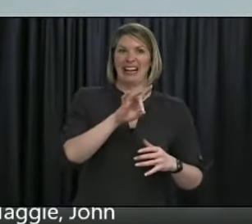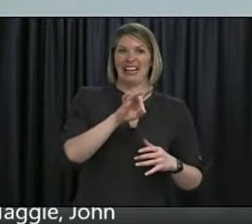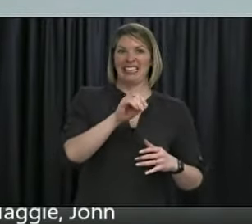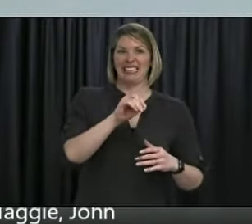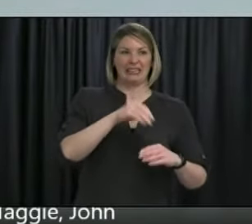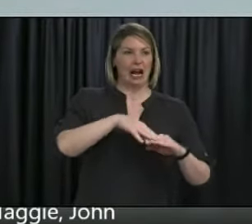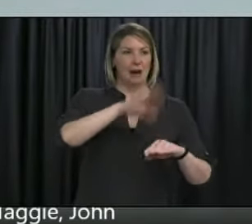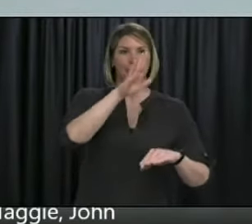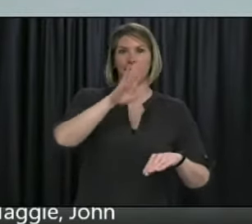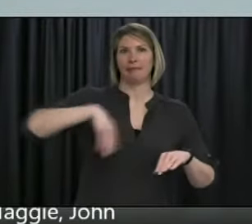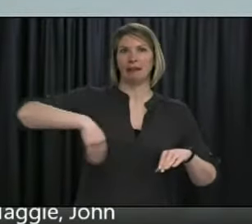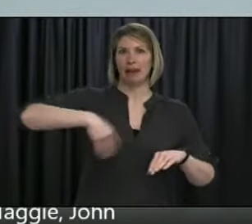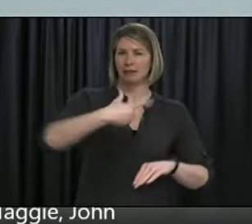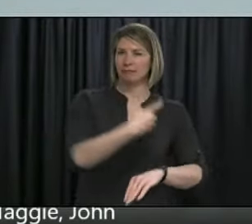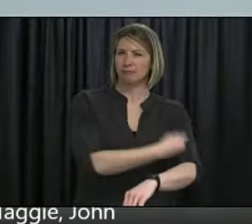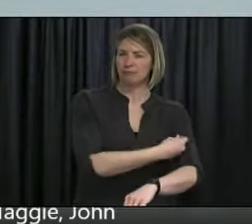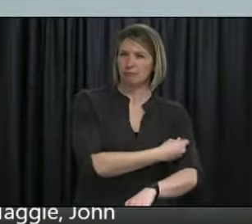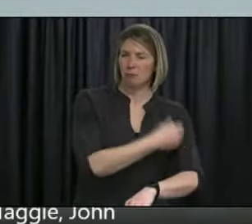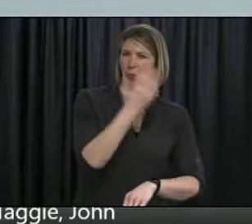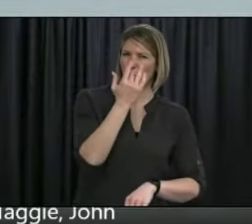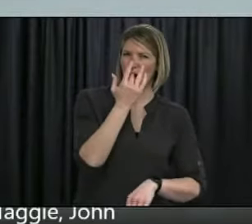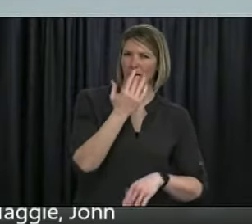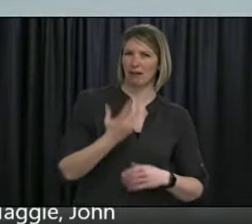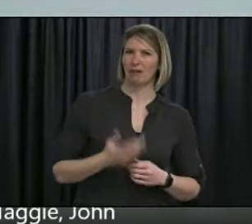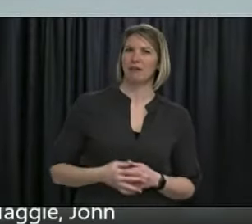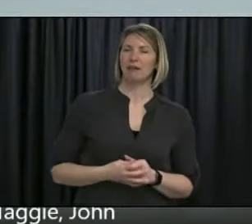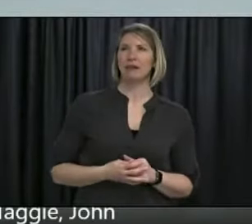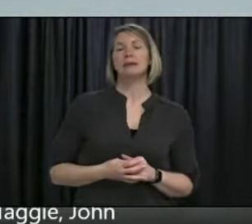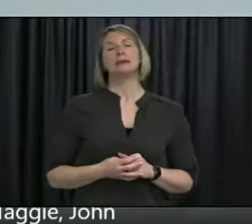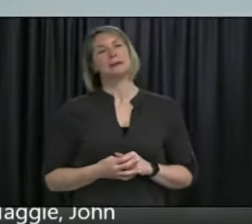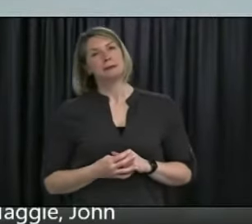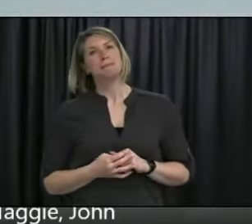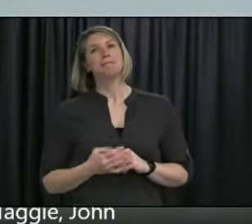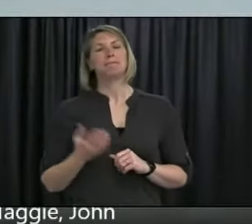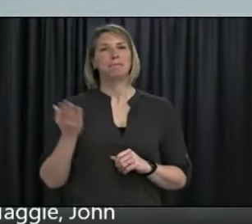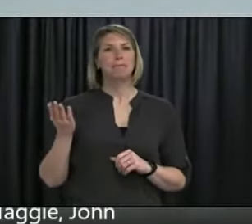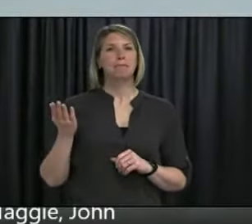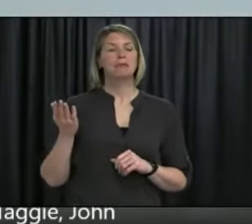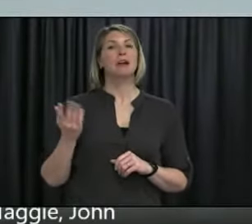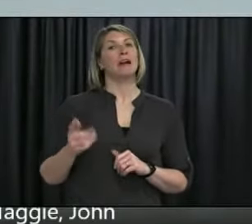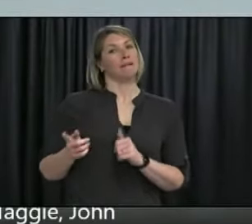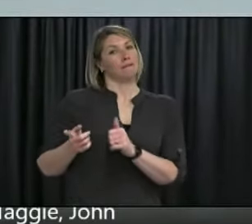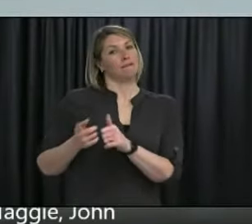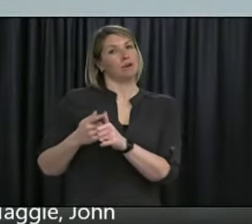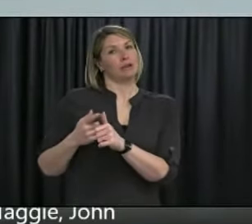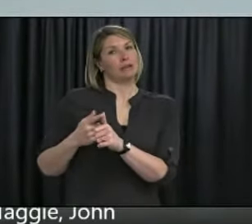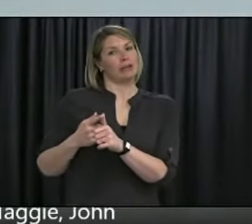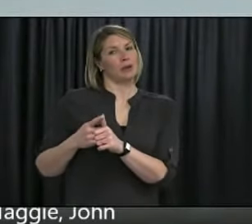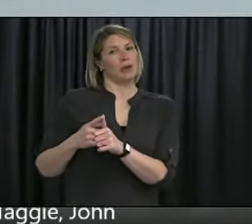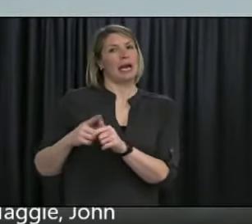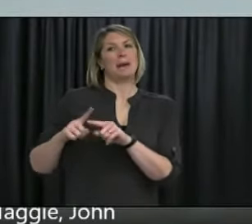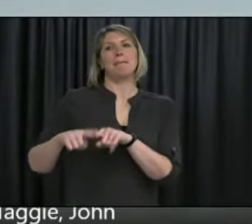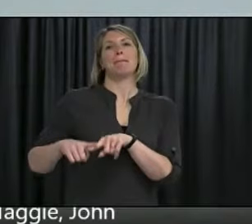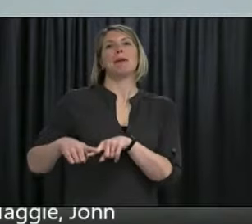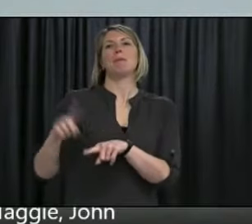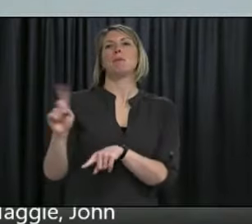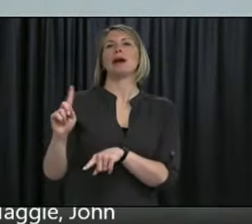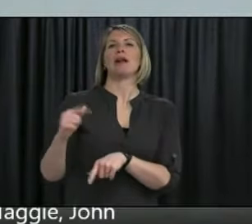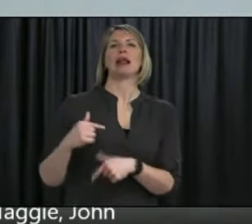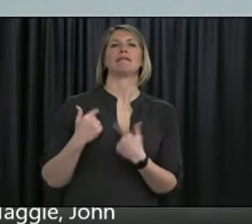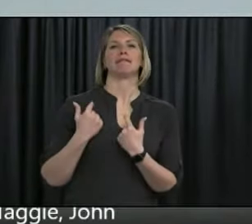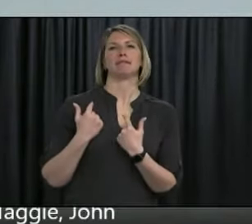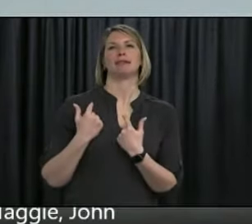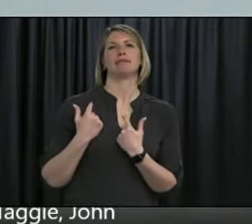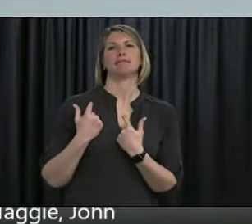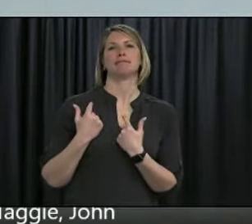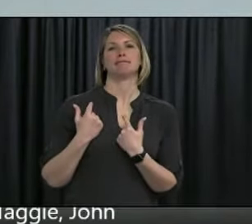I think the important thing is that some of that is dependent on geography. And I think it would be very much down